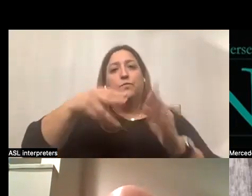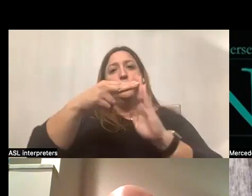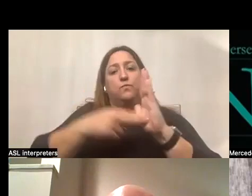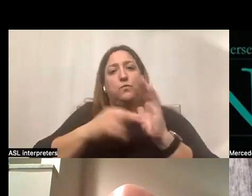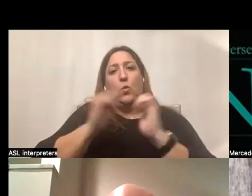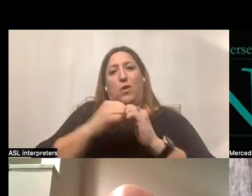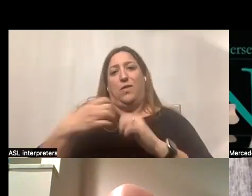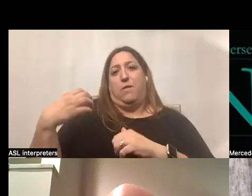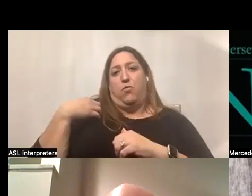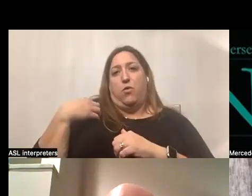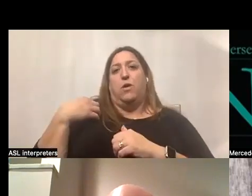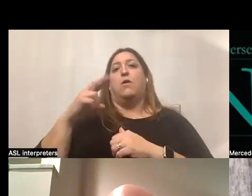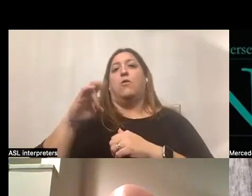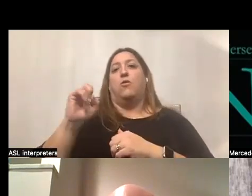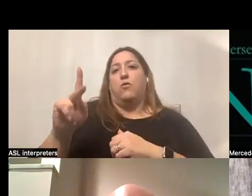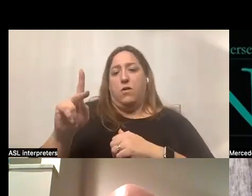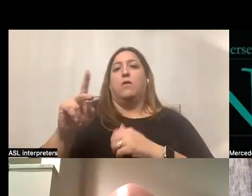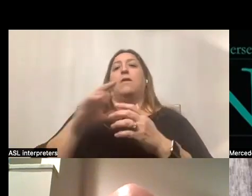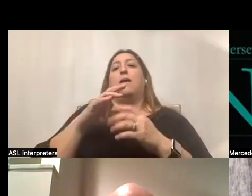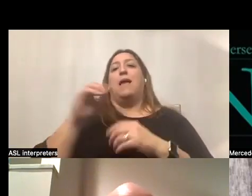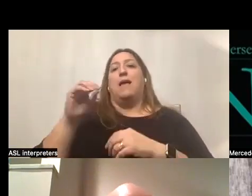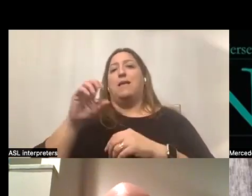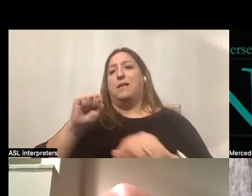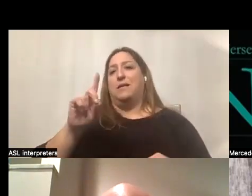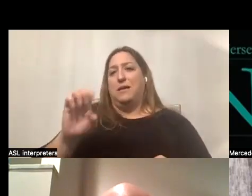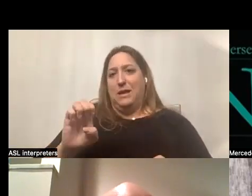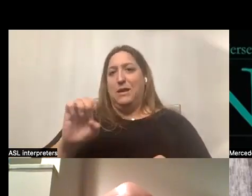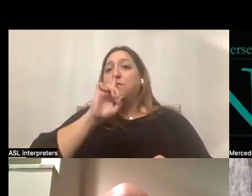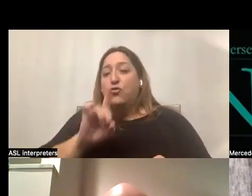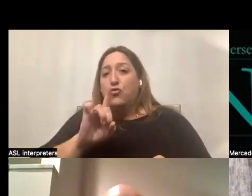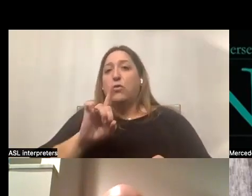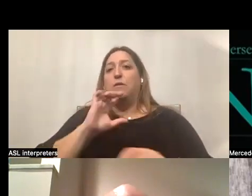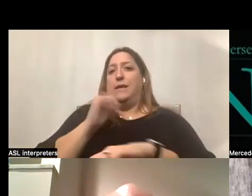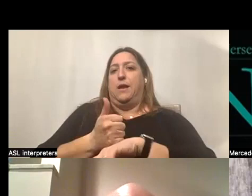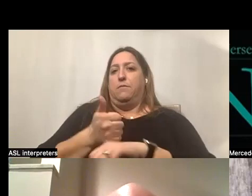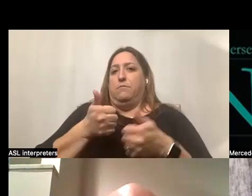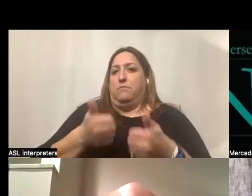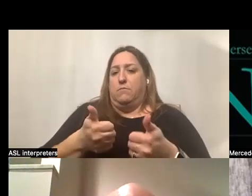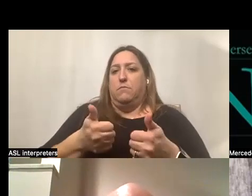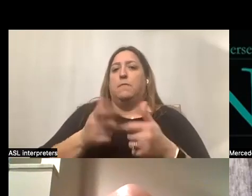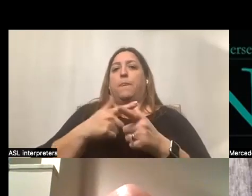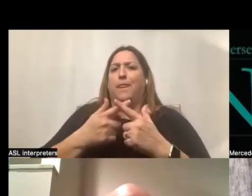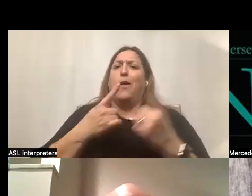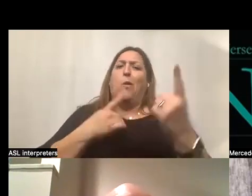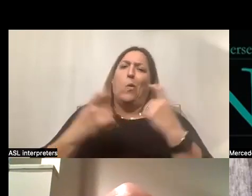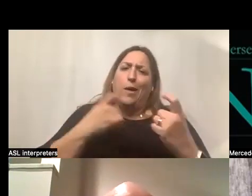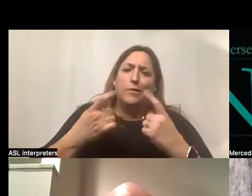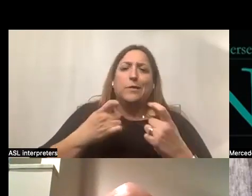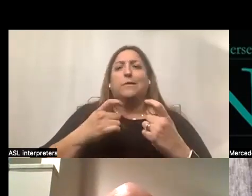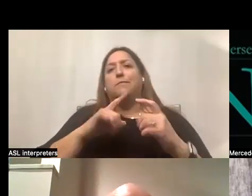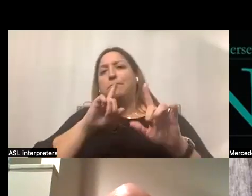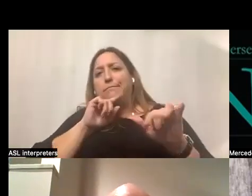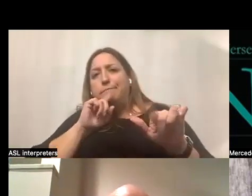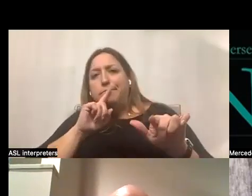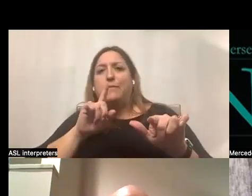employer record and the self-directed employee to make sure we get them set up. And then we take questions and make sure that they're very comfortable